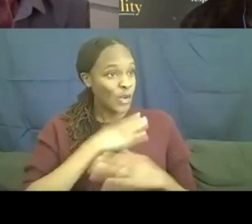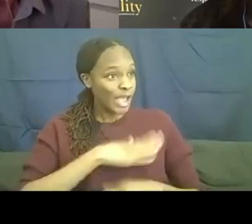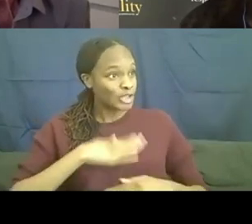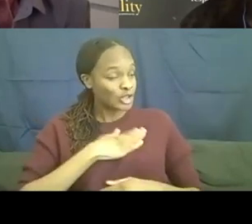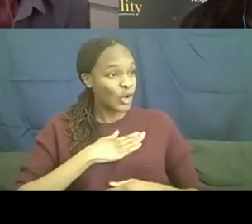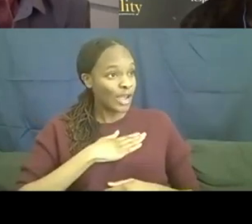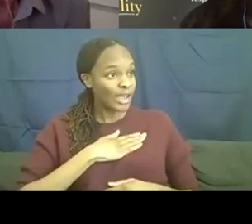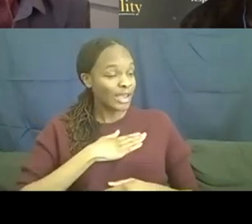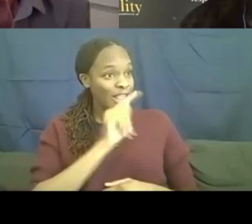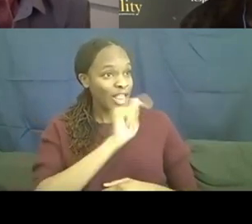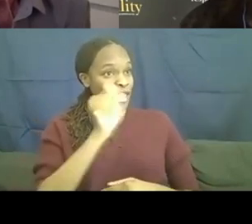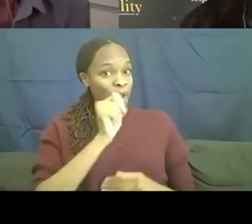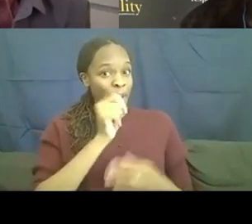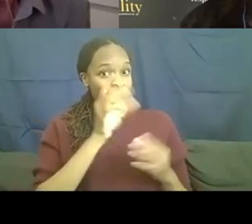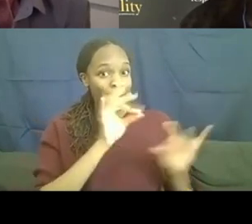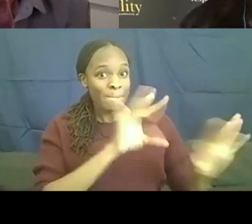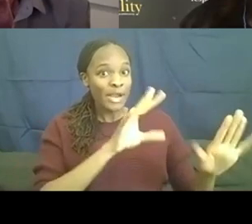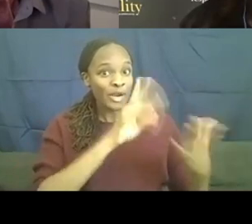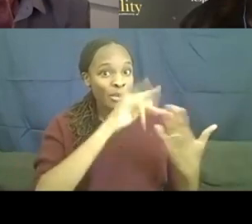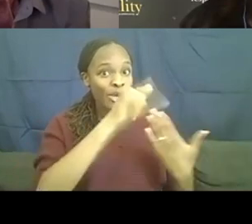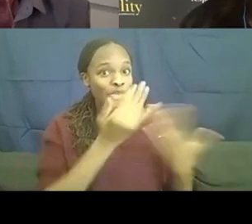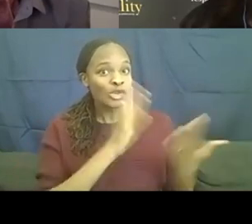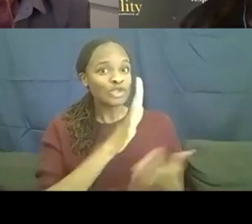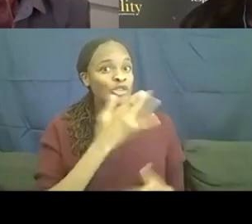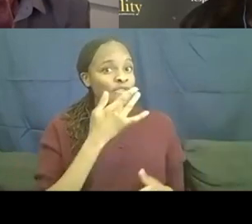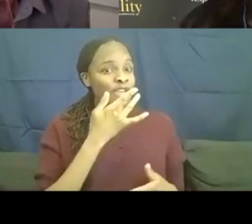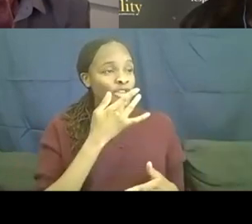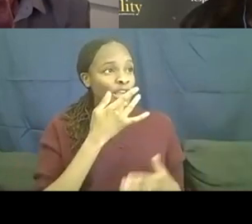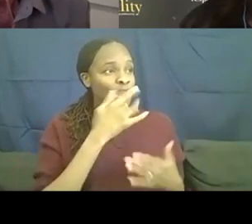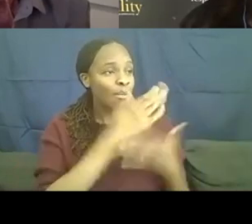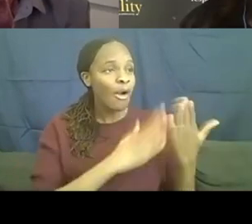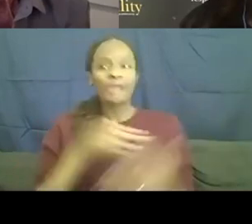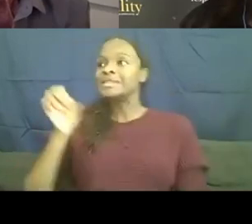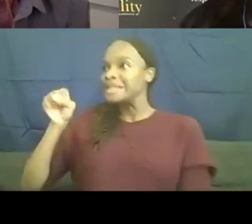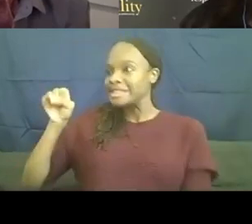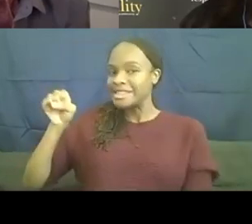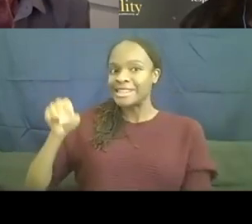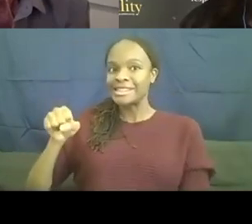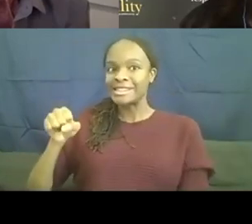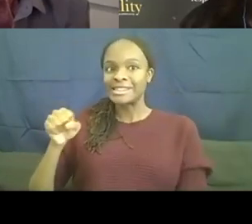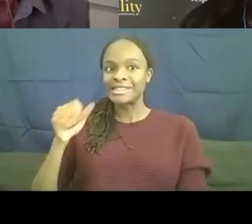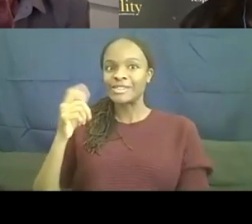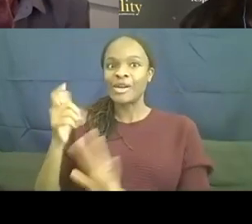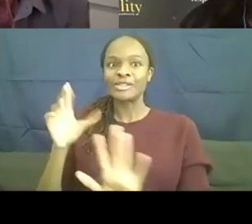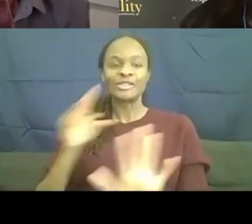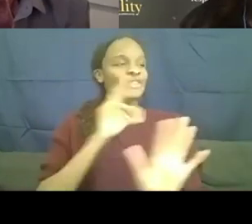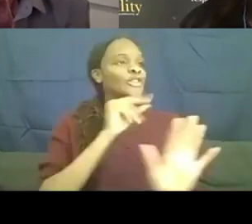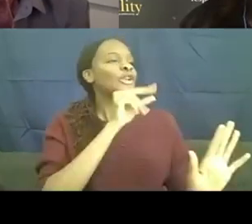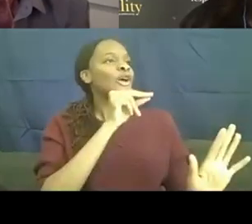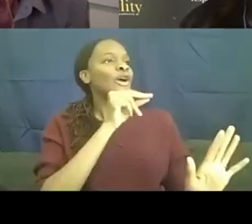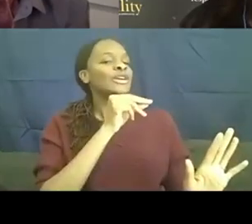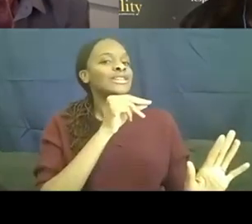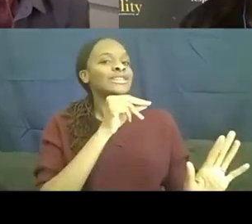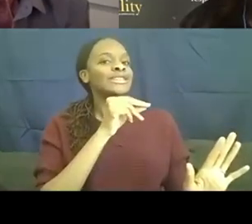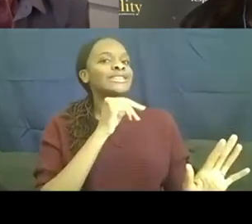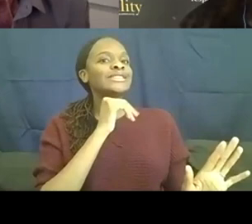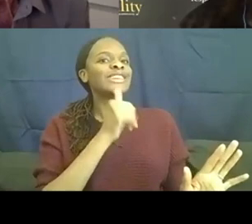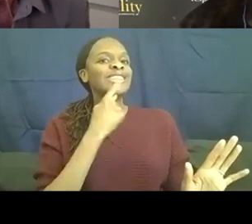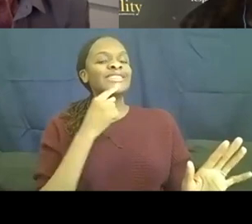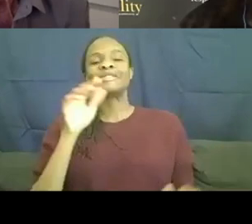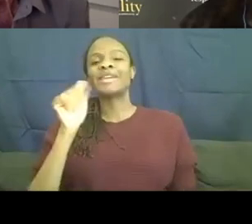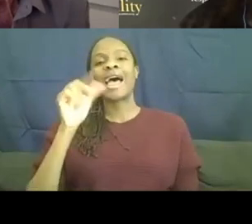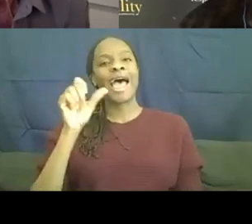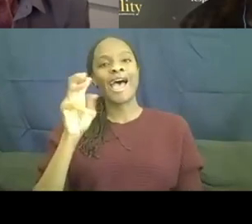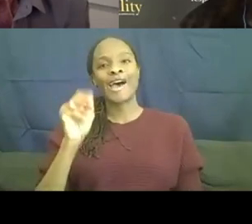Miracle Project? Yes. What was your favorite part? What? No, don't tell us the dialogue from it. Adam does